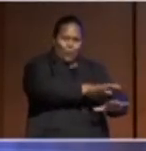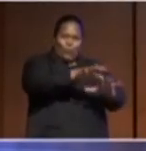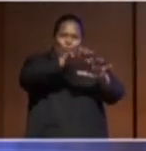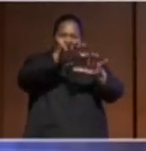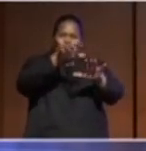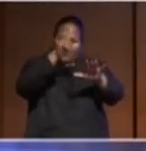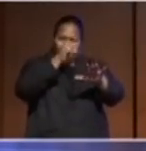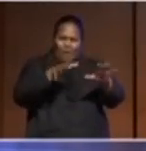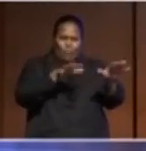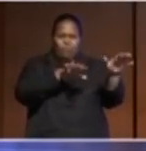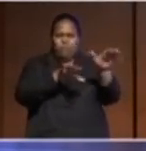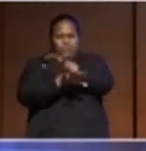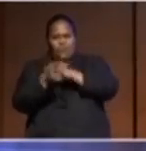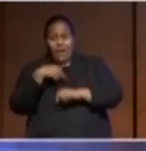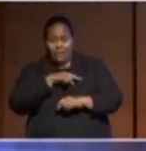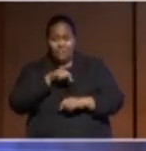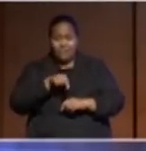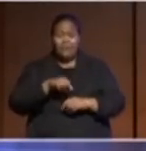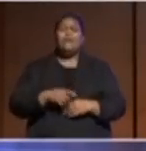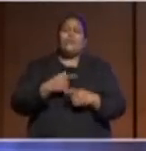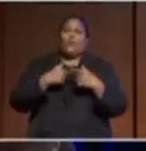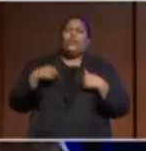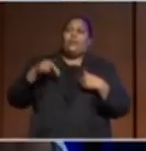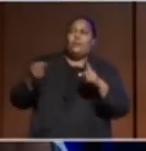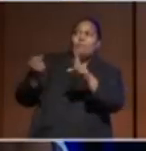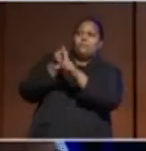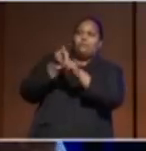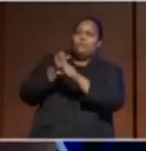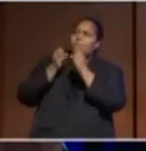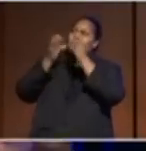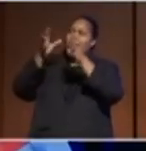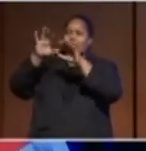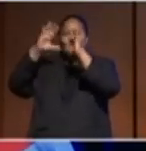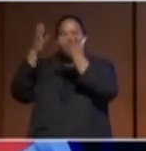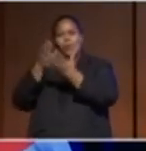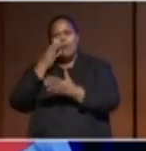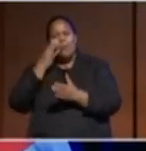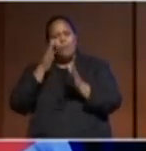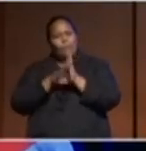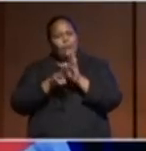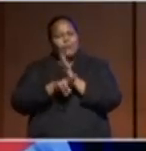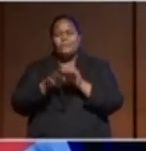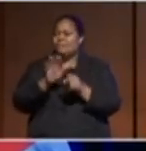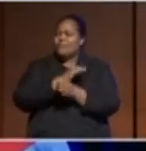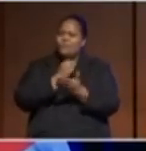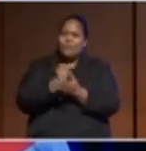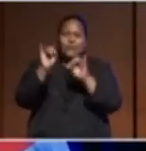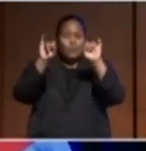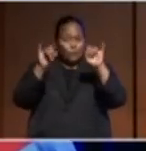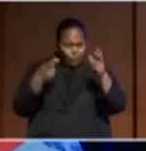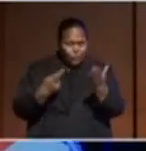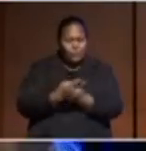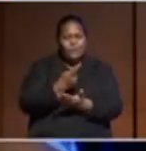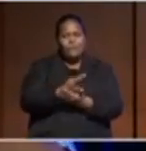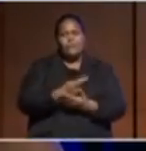But part of our advocacy is to get that message out and to bring awareness to the world that these are real issues that we are dealing with.